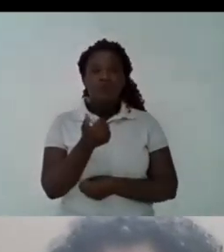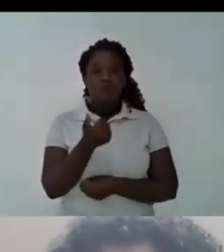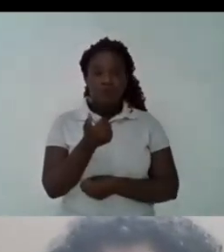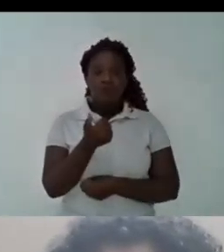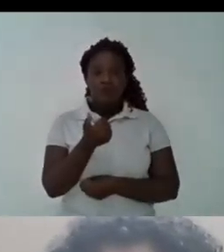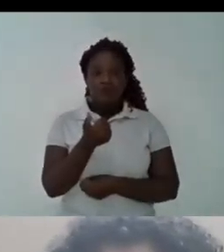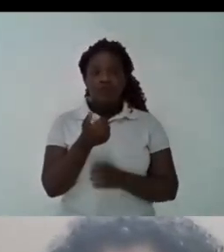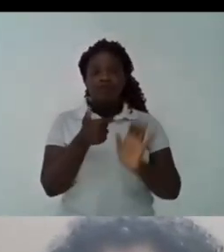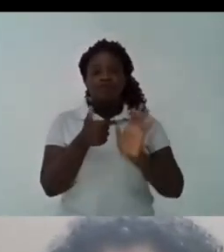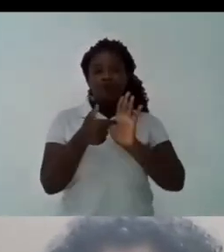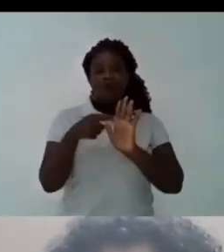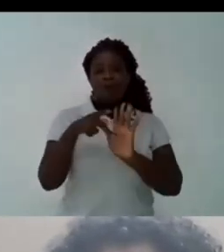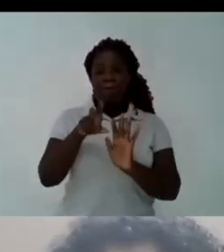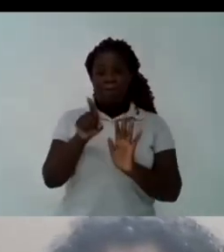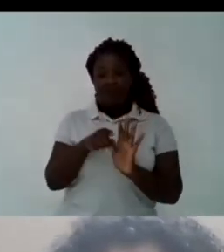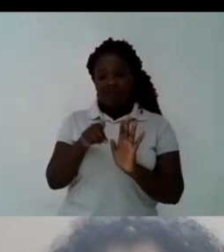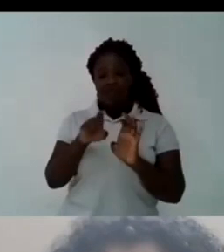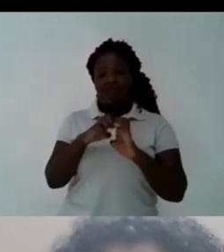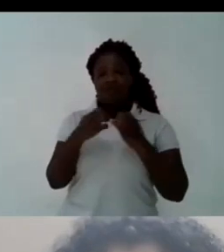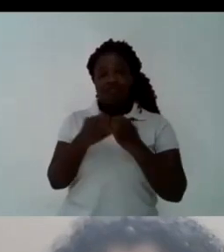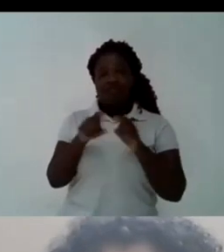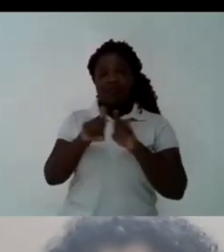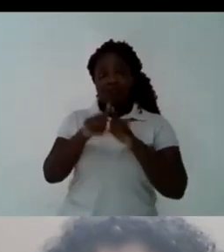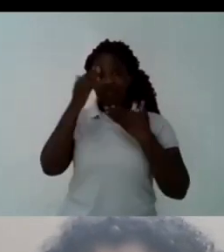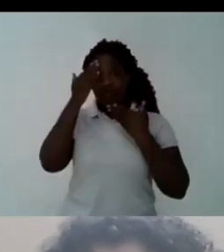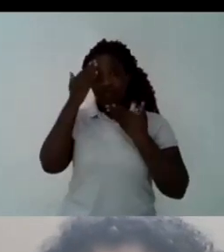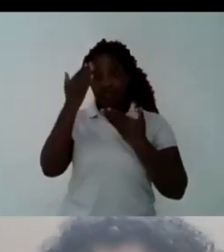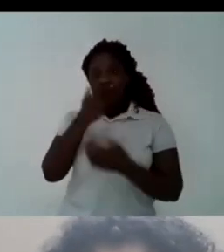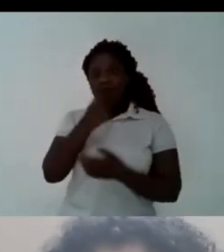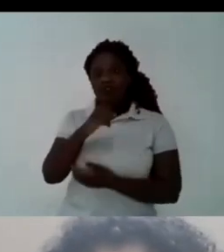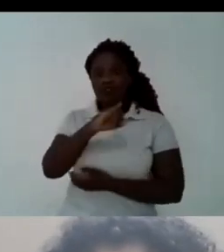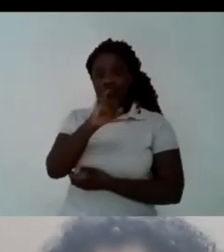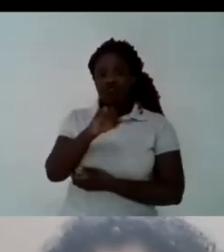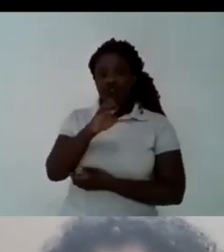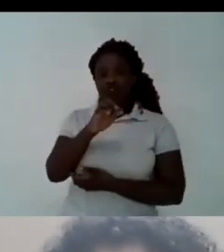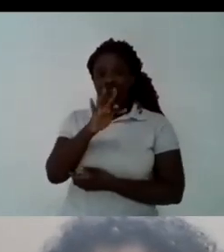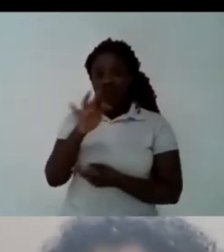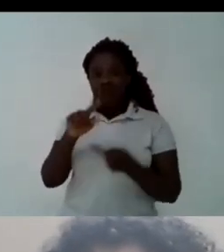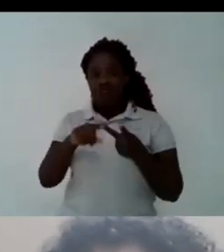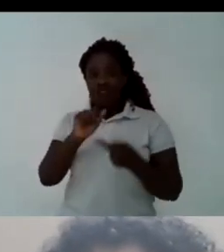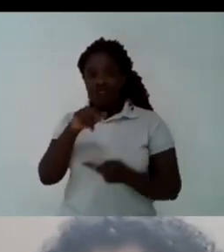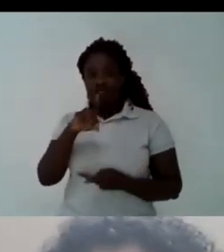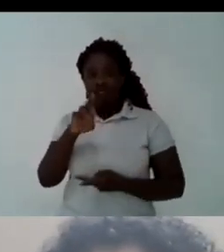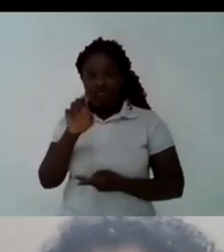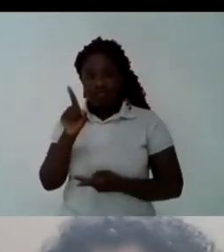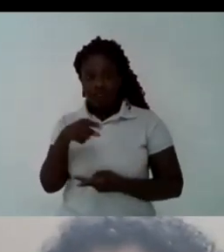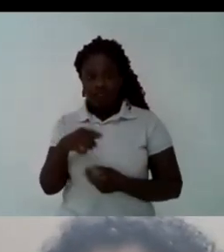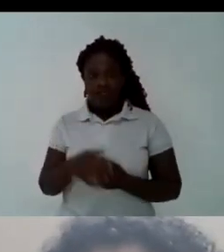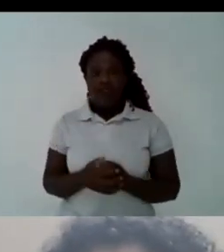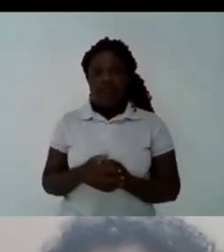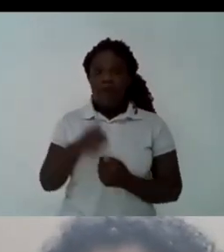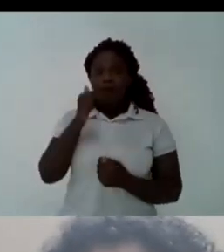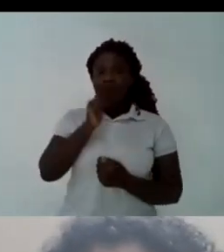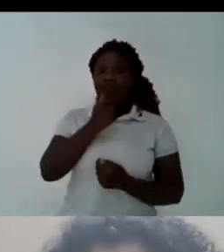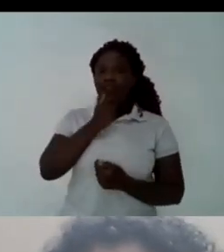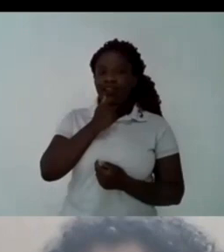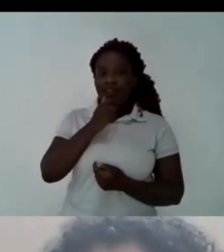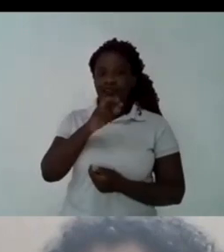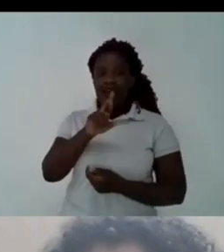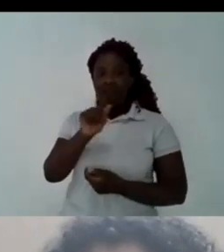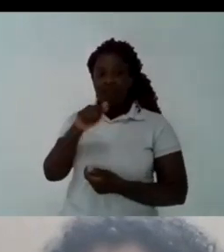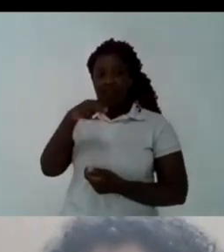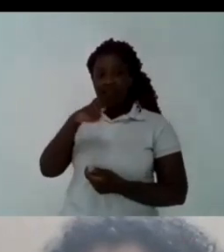for uk brought this dialogue as a pre-event i would like to thank